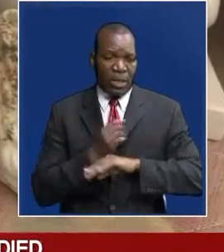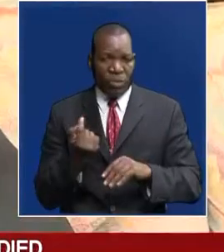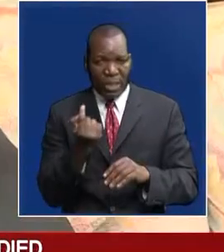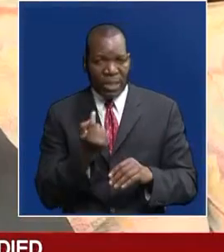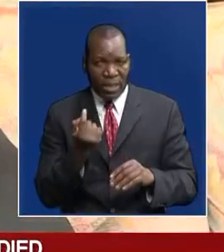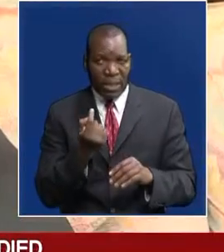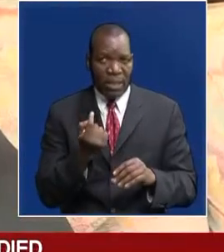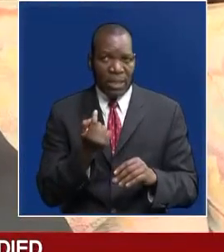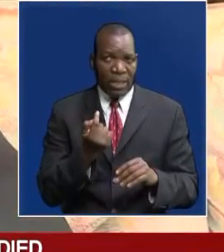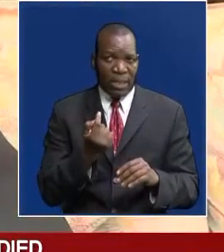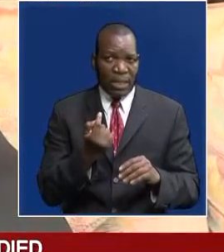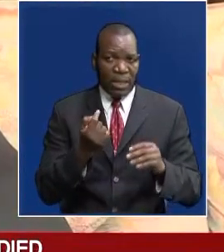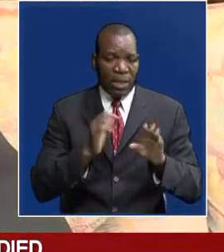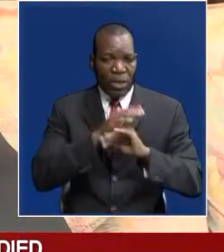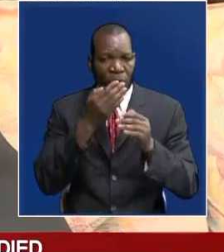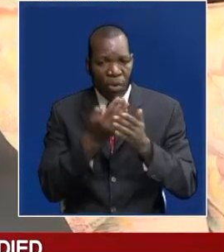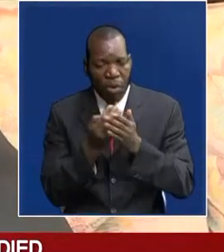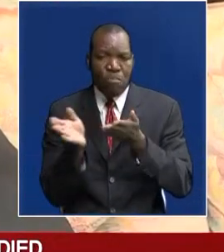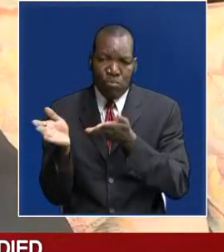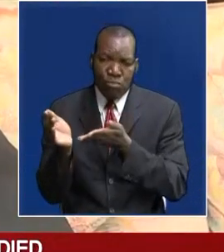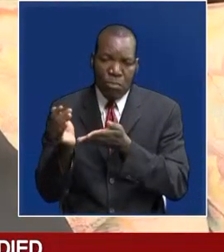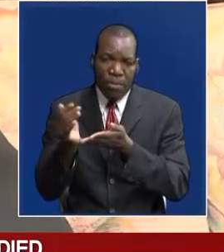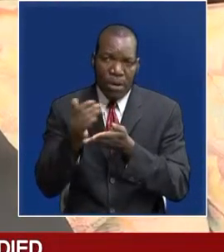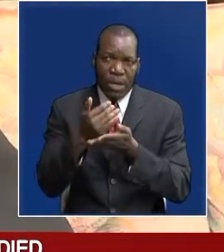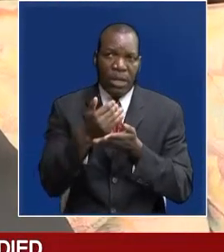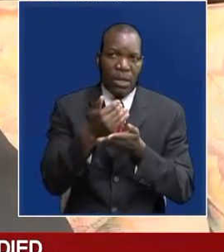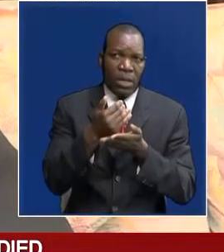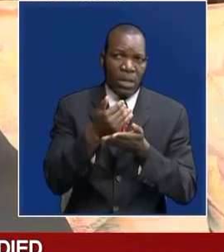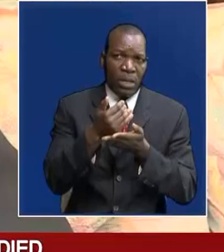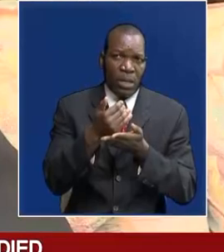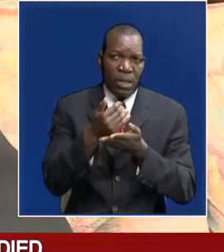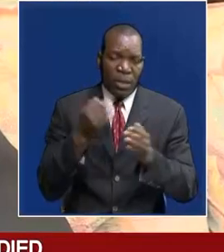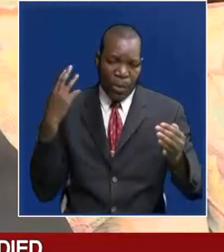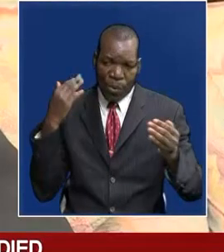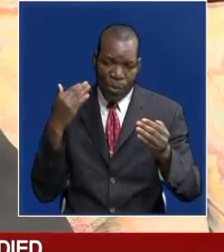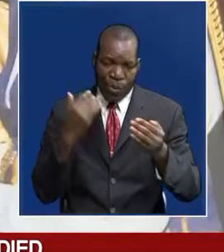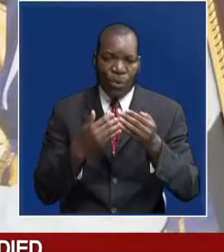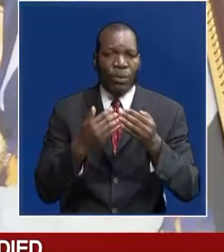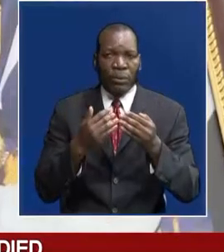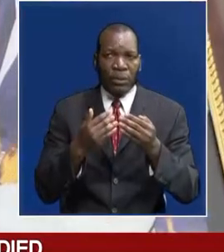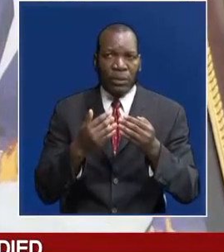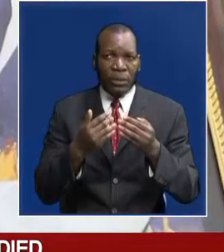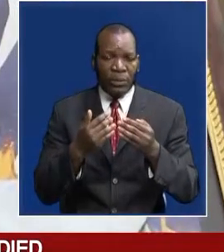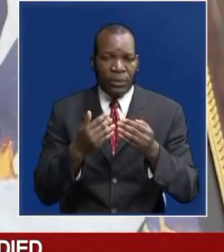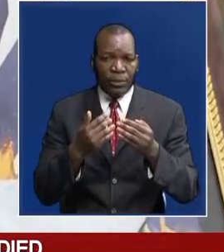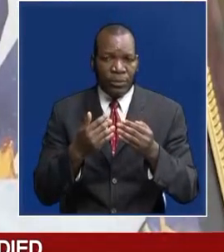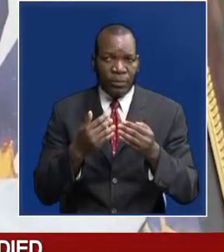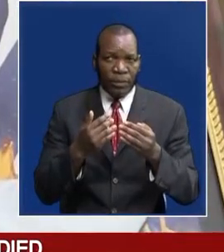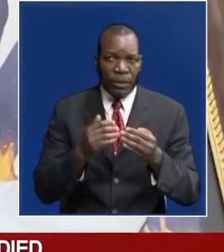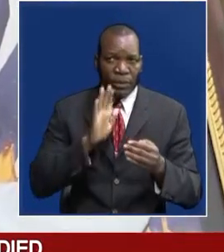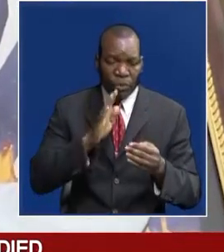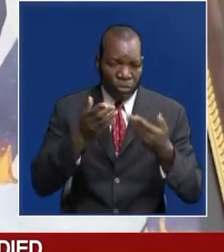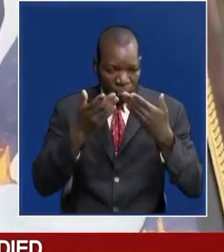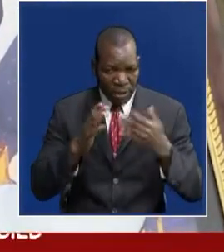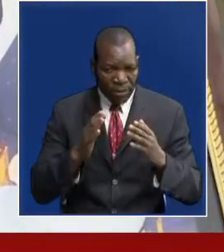of all the collection that has been taken over during the past few years. Despite having lost his wife,